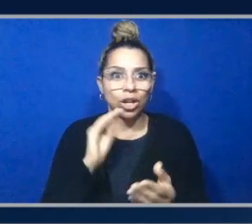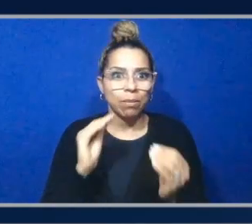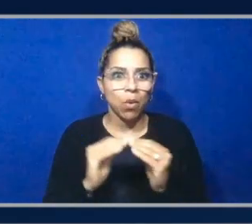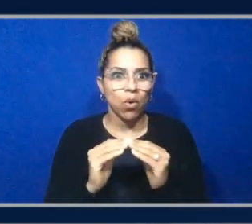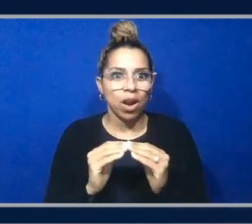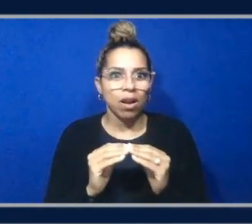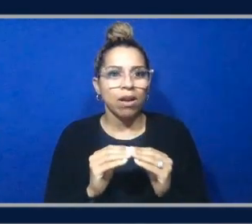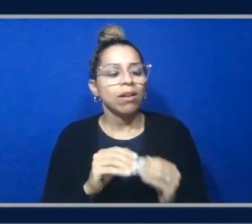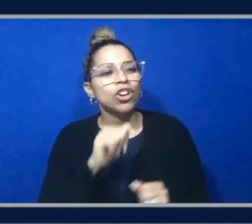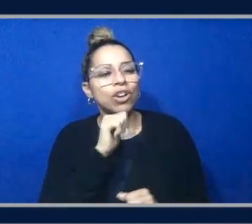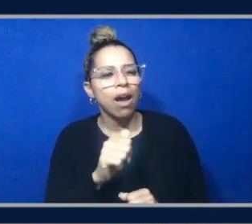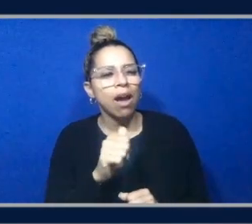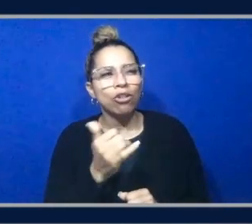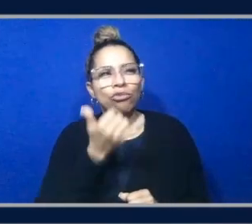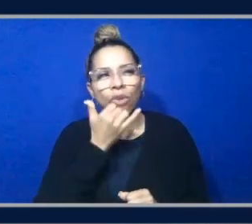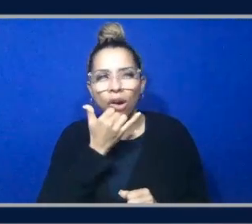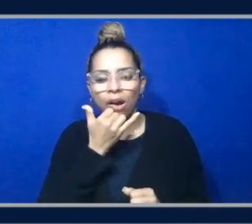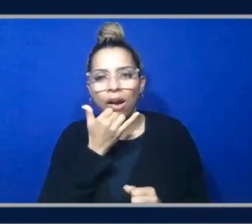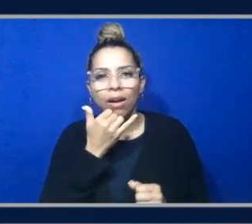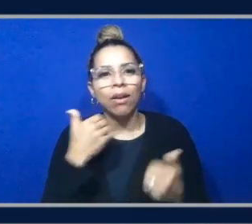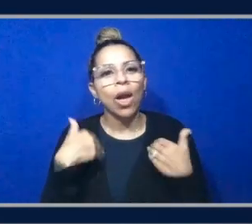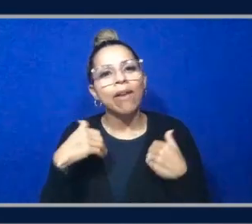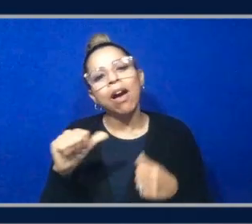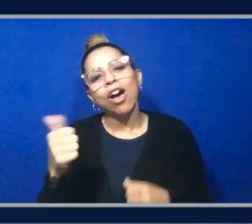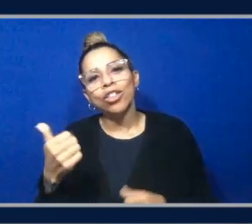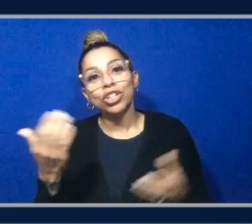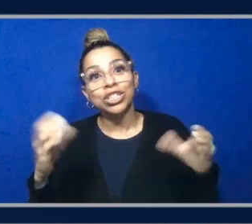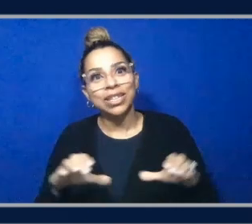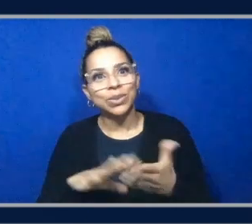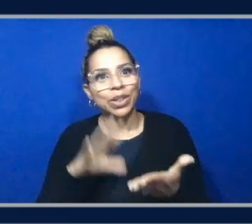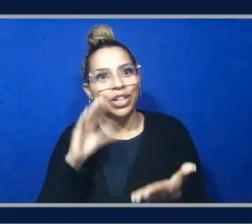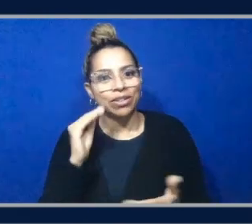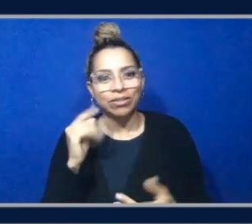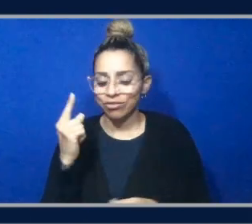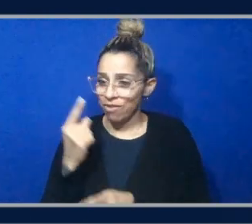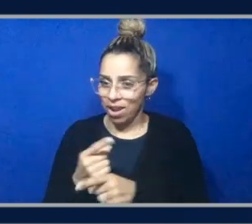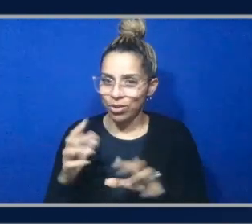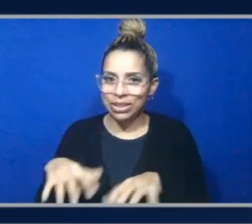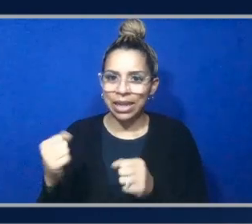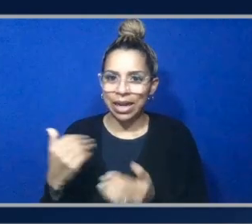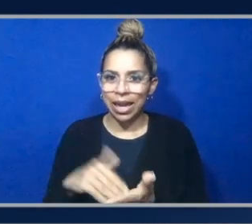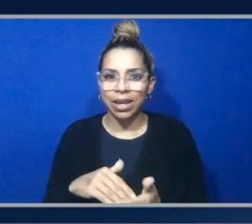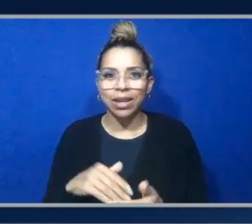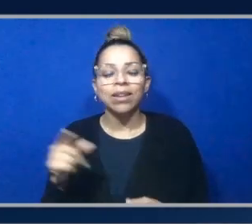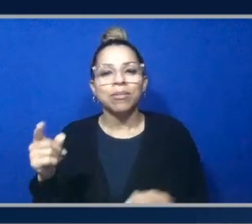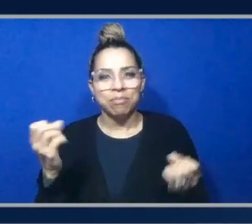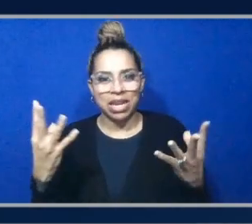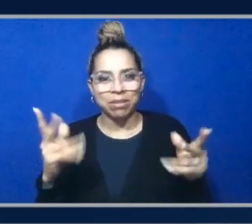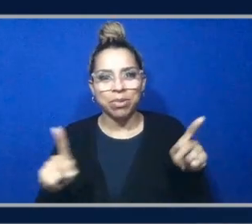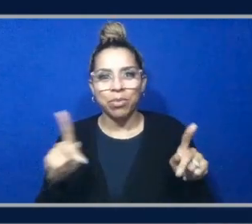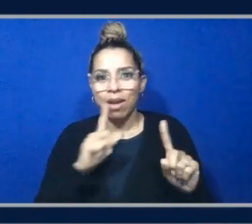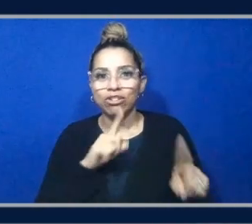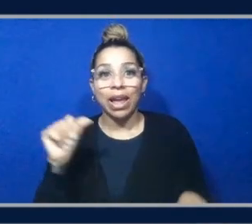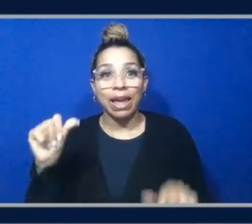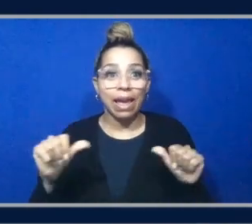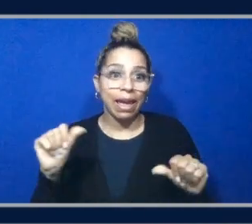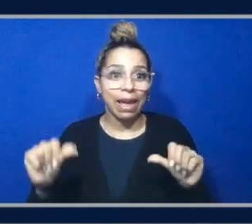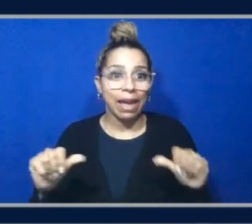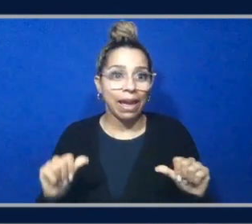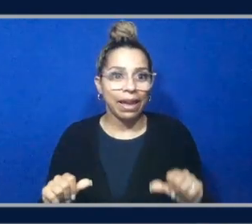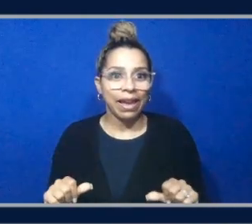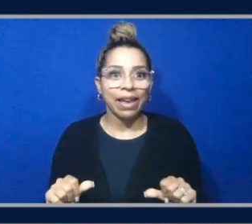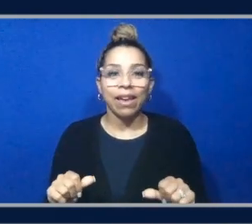chance to learn. That's right. Because you can reset the product. You can run it again. And I see, I see more A's coming through. Okay. All right. right. That is actually